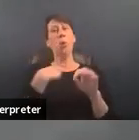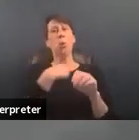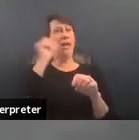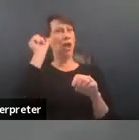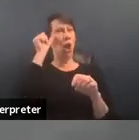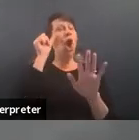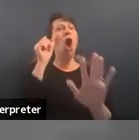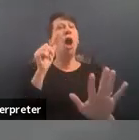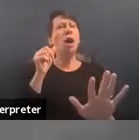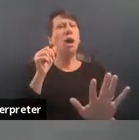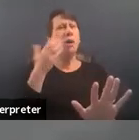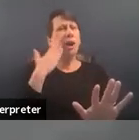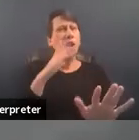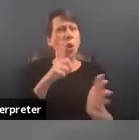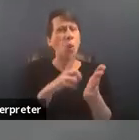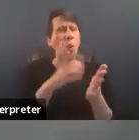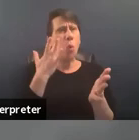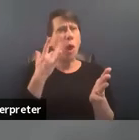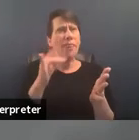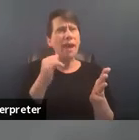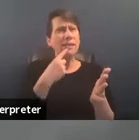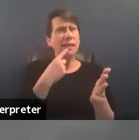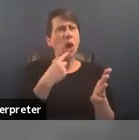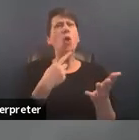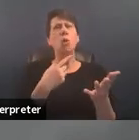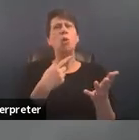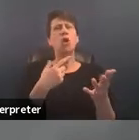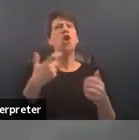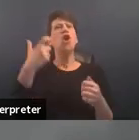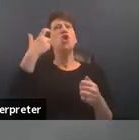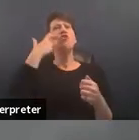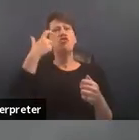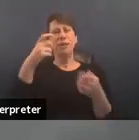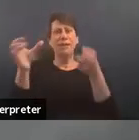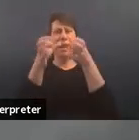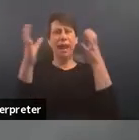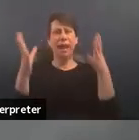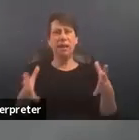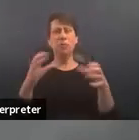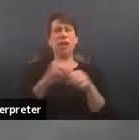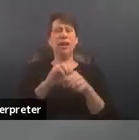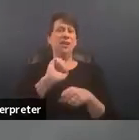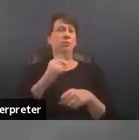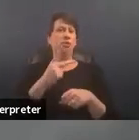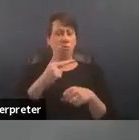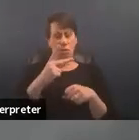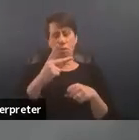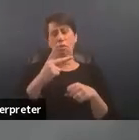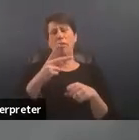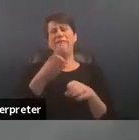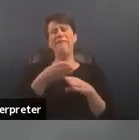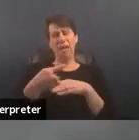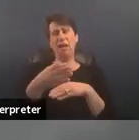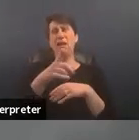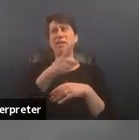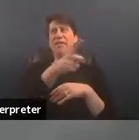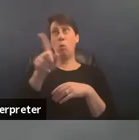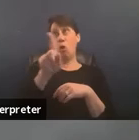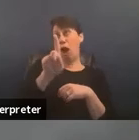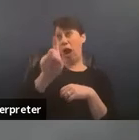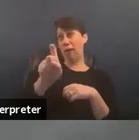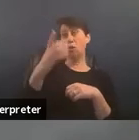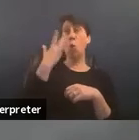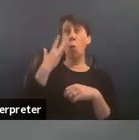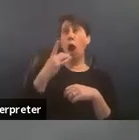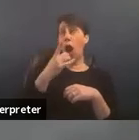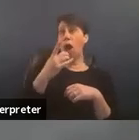i also don't know why it says um yeah recent experts in the interpersonal violence field were asked why they um needed